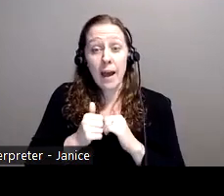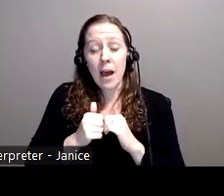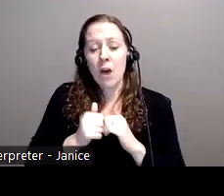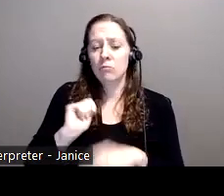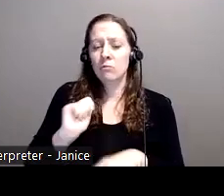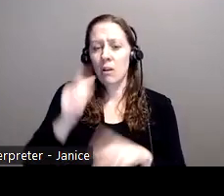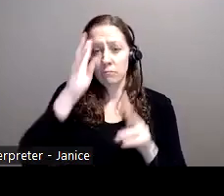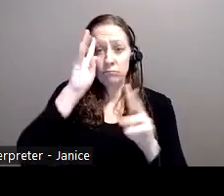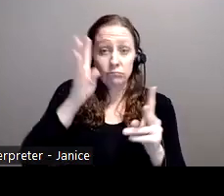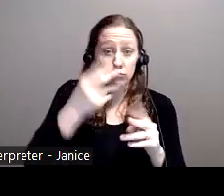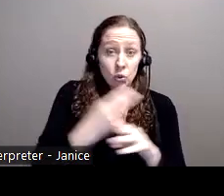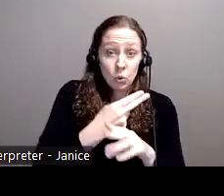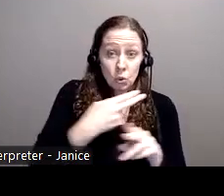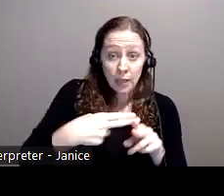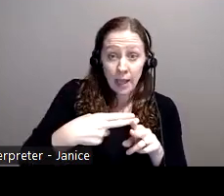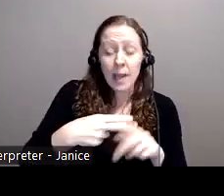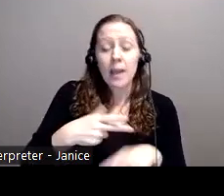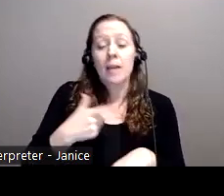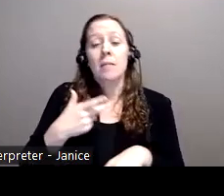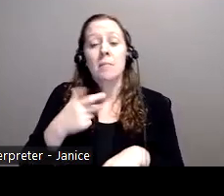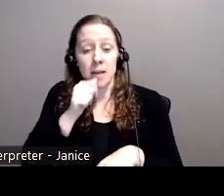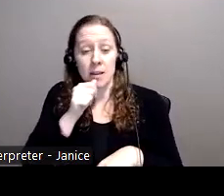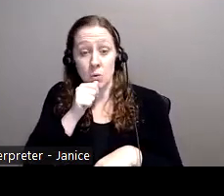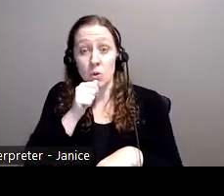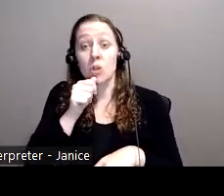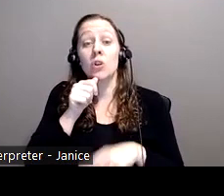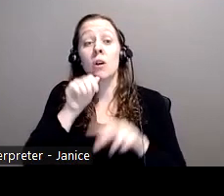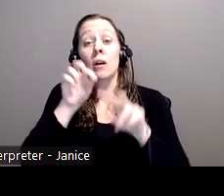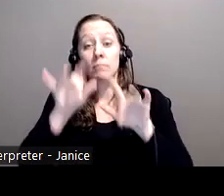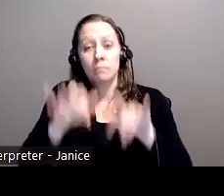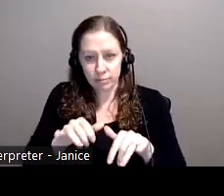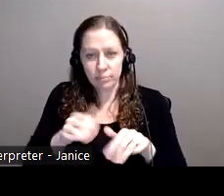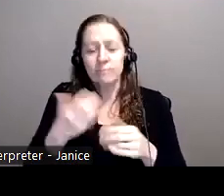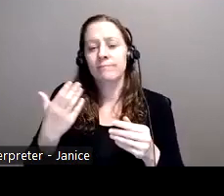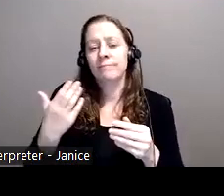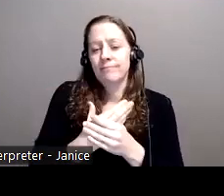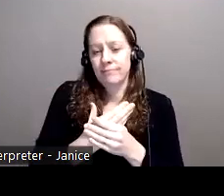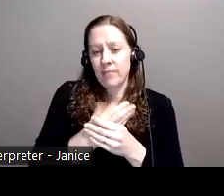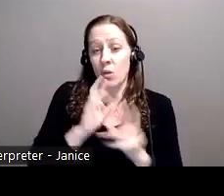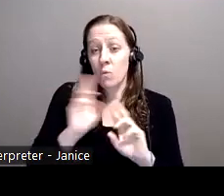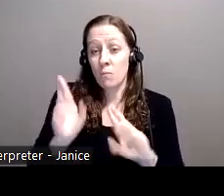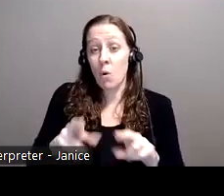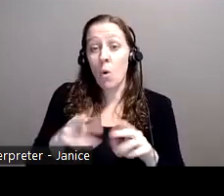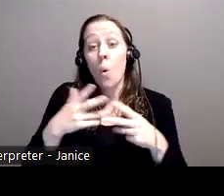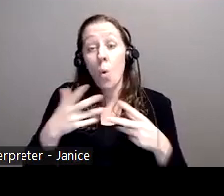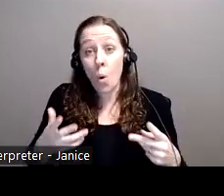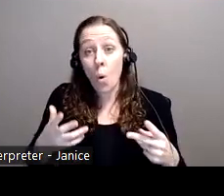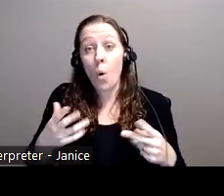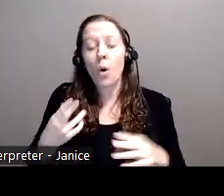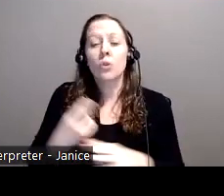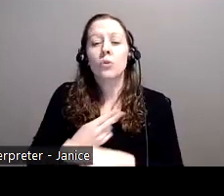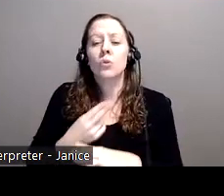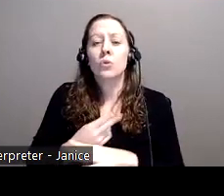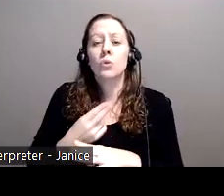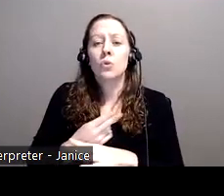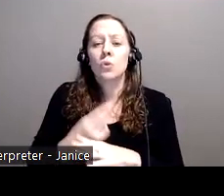password. Once that's done, you'll be able to log in and file your report. Or the other option is by using a